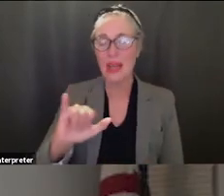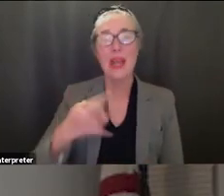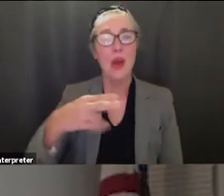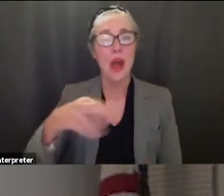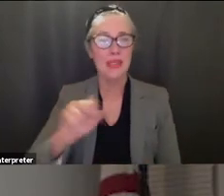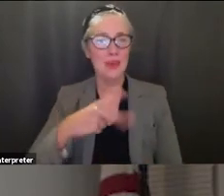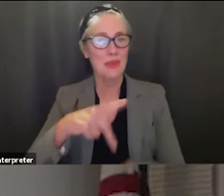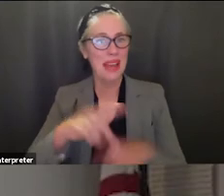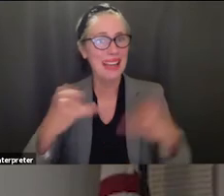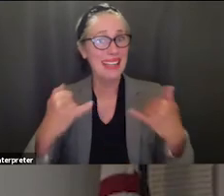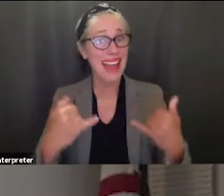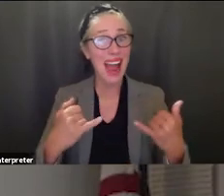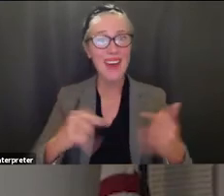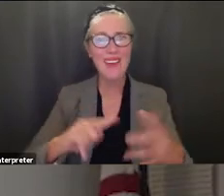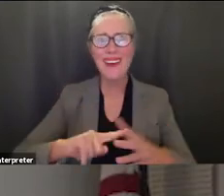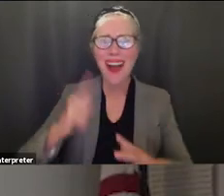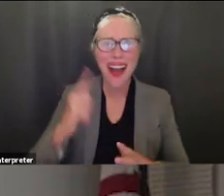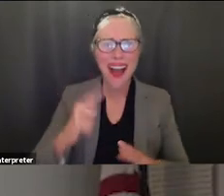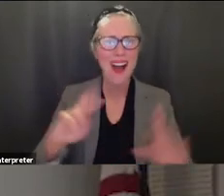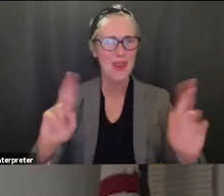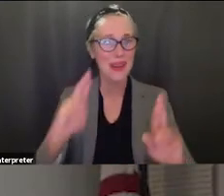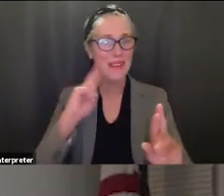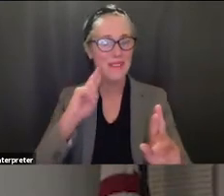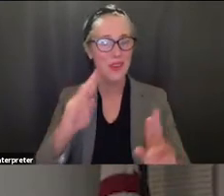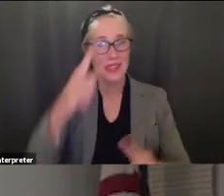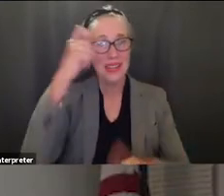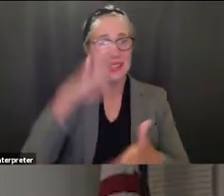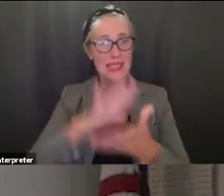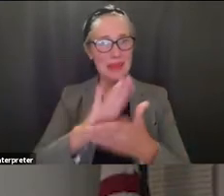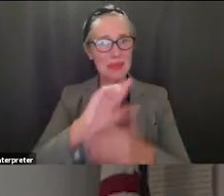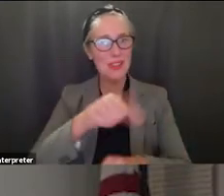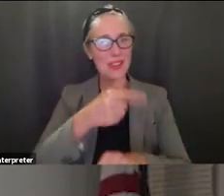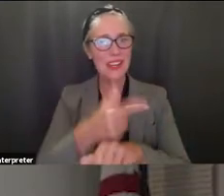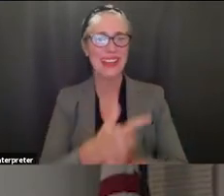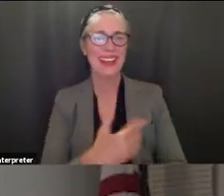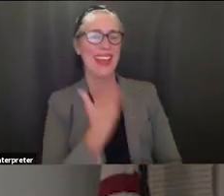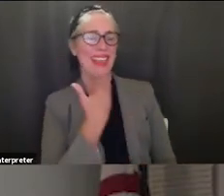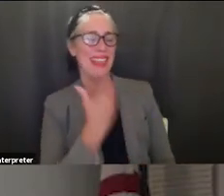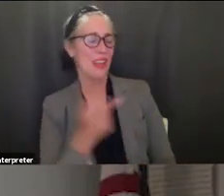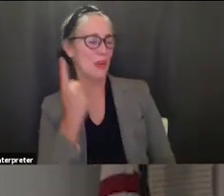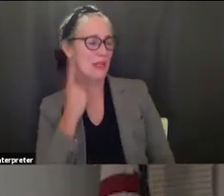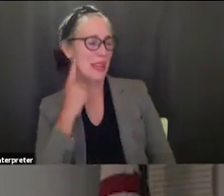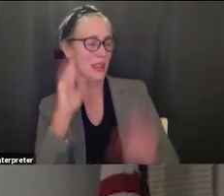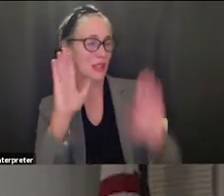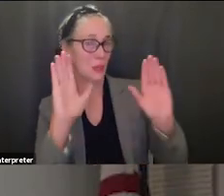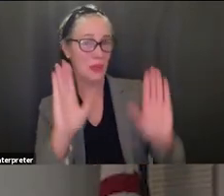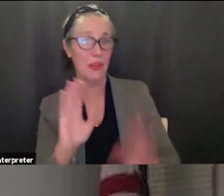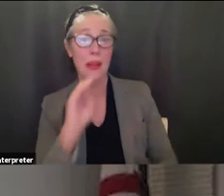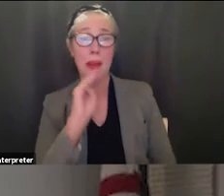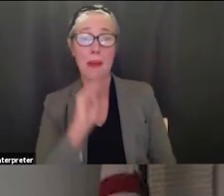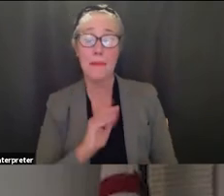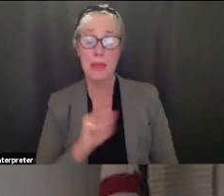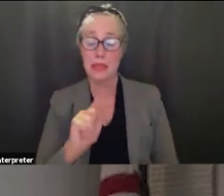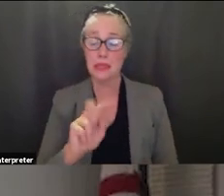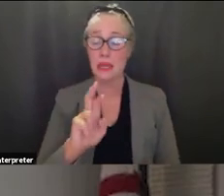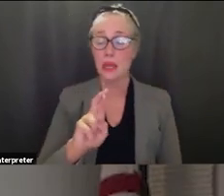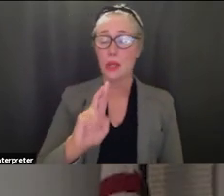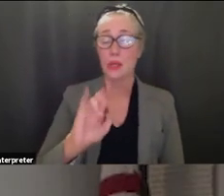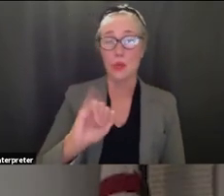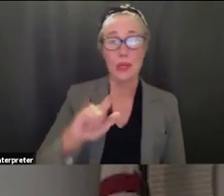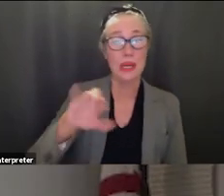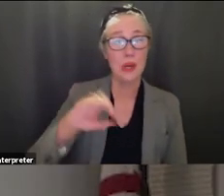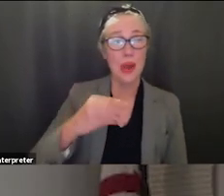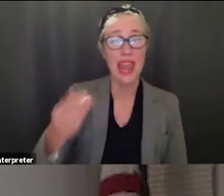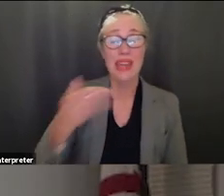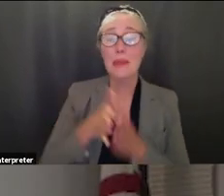graduation thank you thank you i think that sounds wonderful uh mr jio are there any public comments comments on the summer of learning